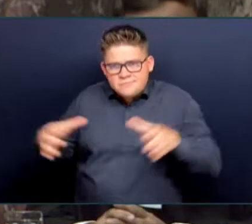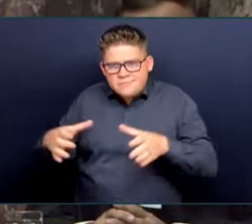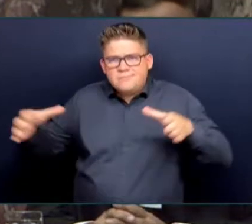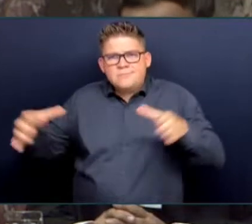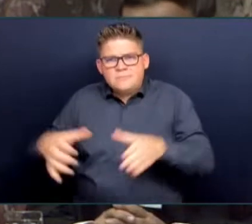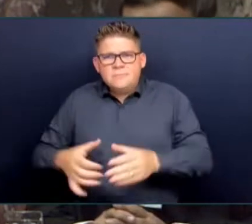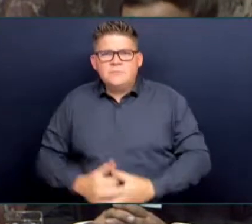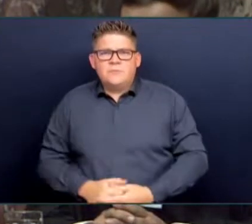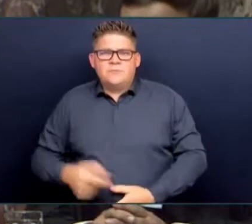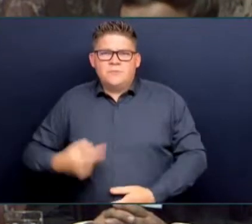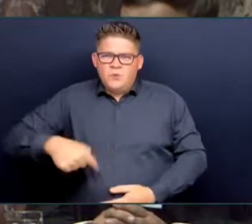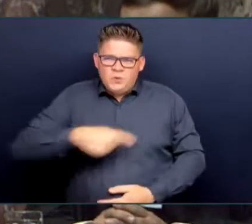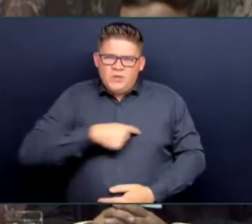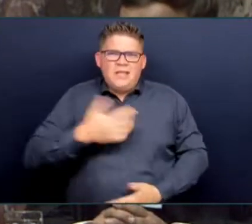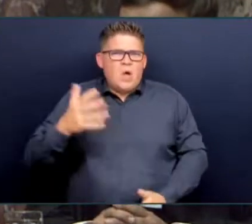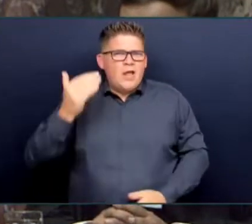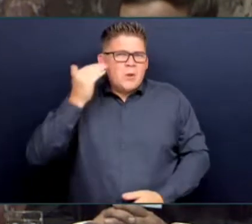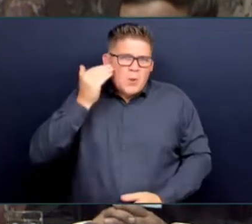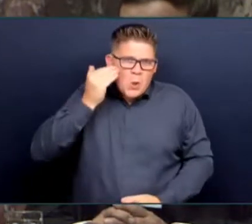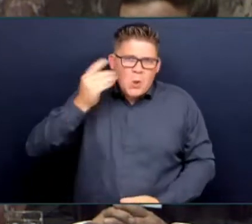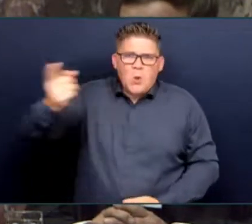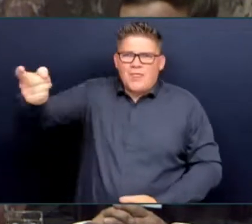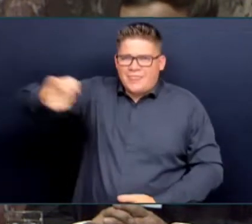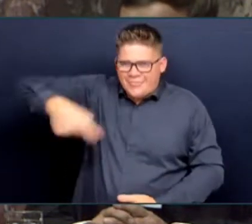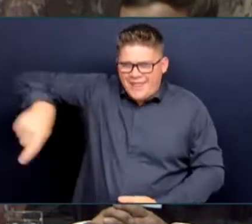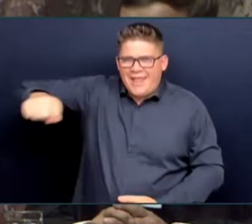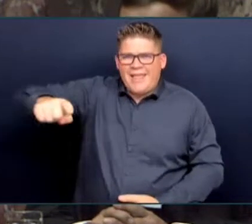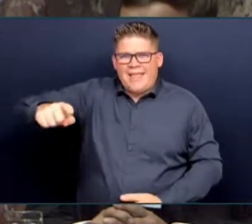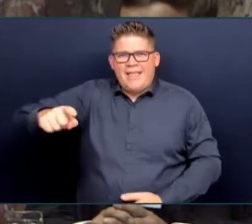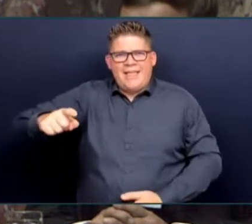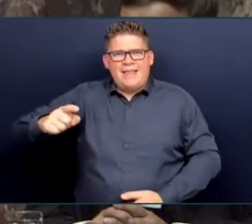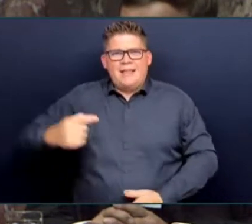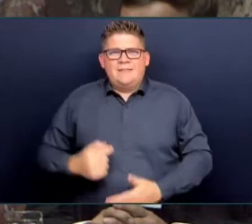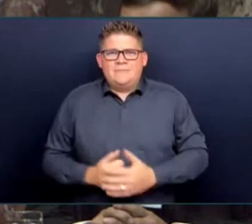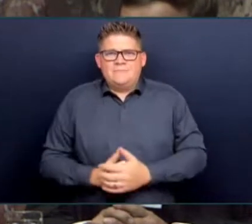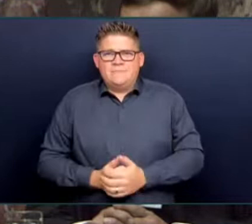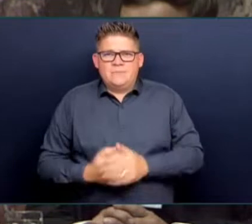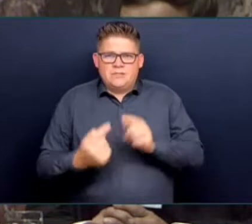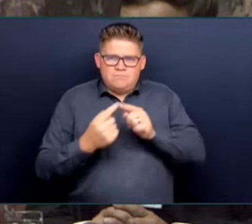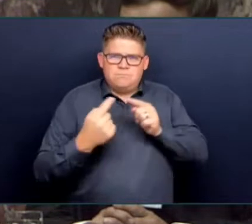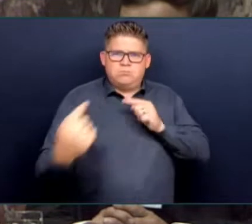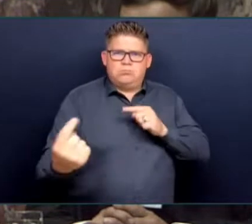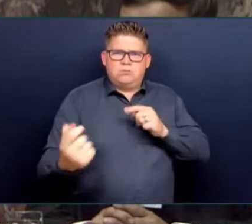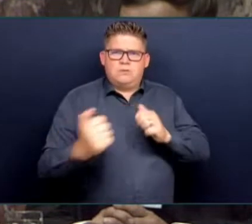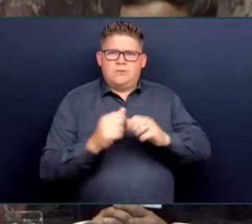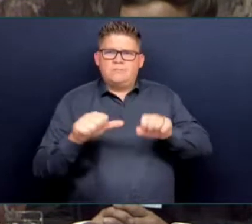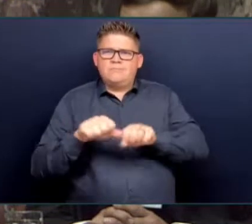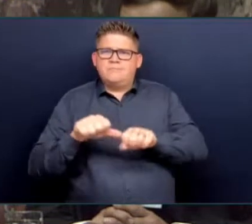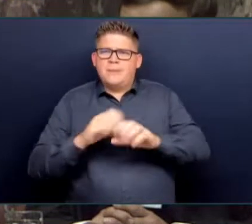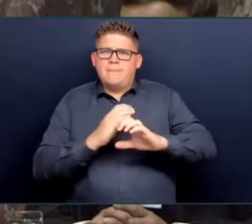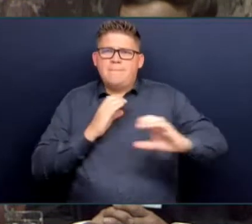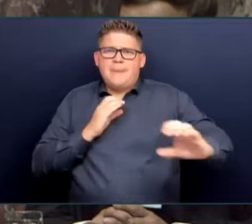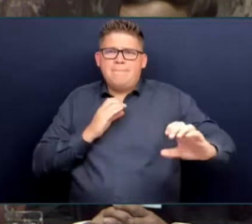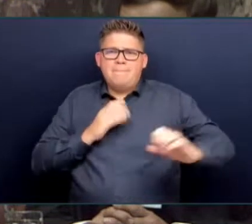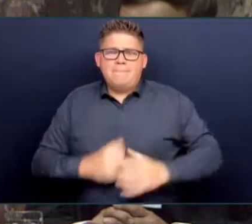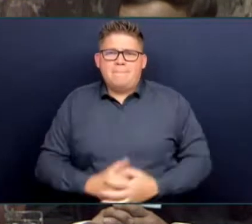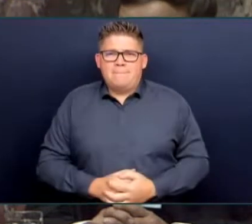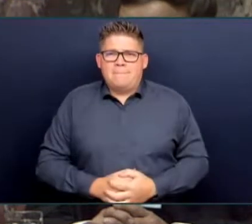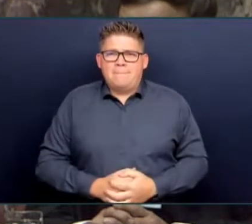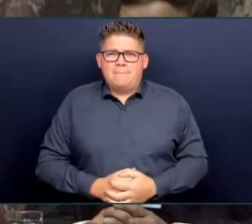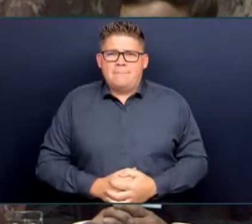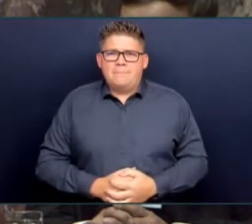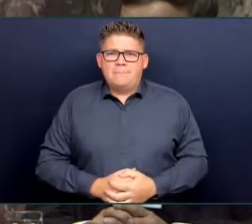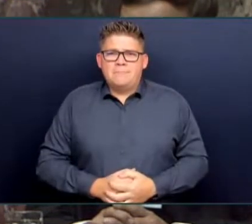disagreement on the issue of the pipeline. Notwithstanding that, we are trying to find a way forward using a memorandum of understanding